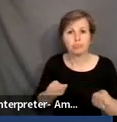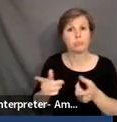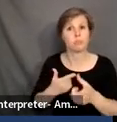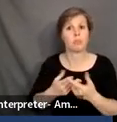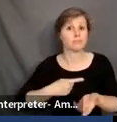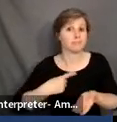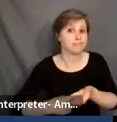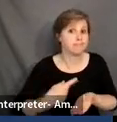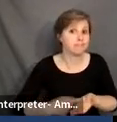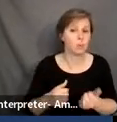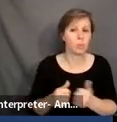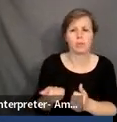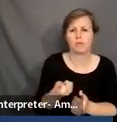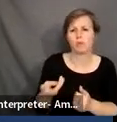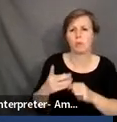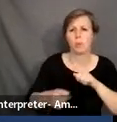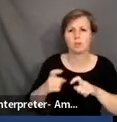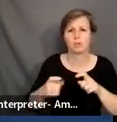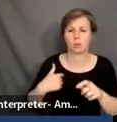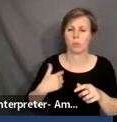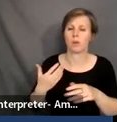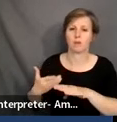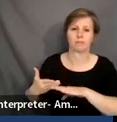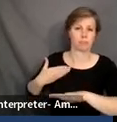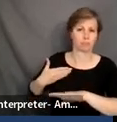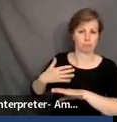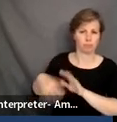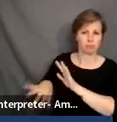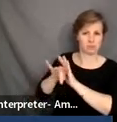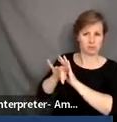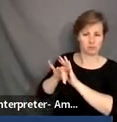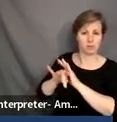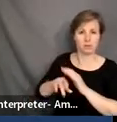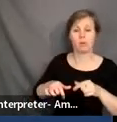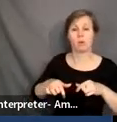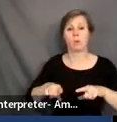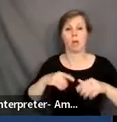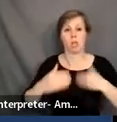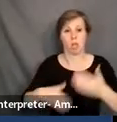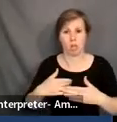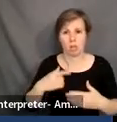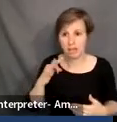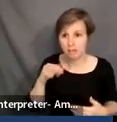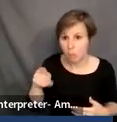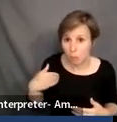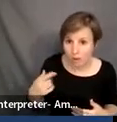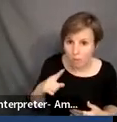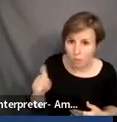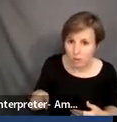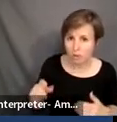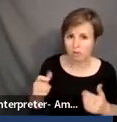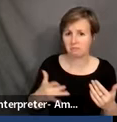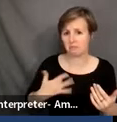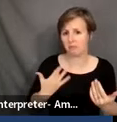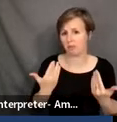discussion with some questions that were pre-selected. All the while, whenever you have a question, please put your